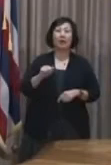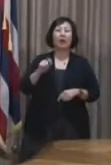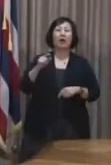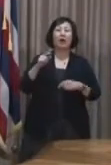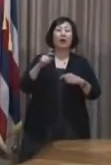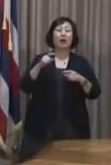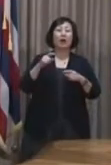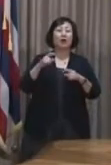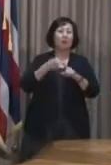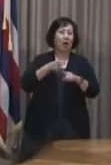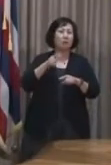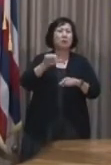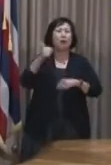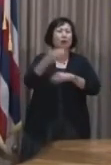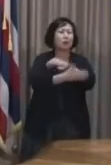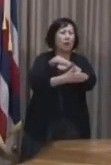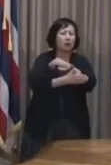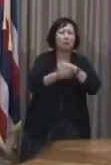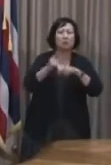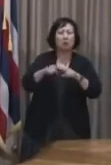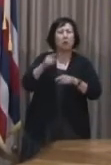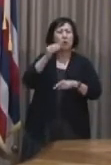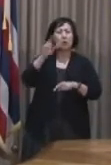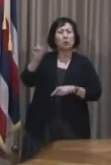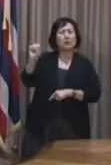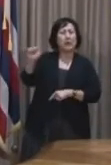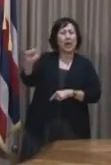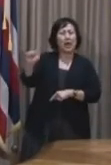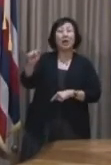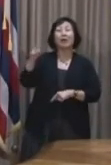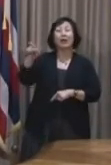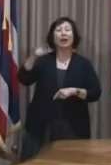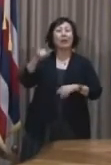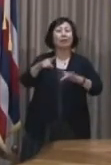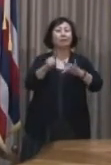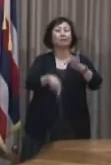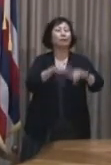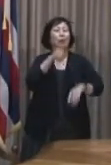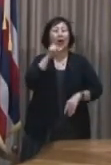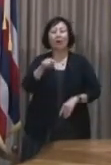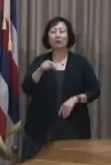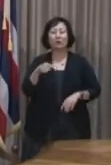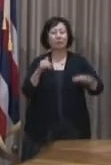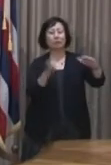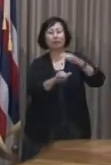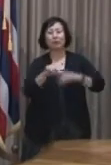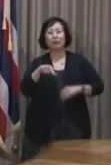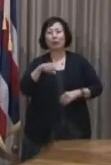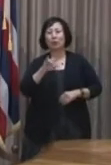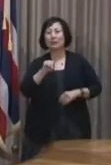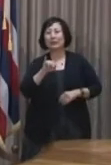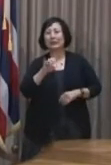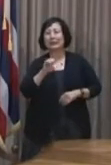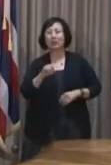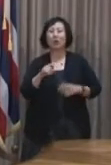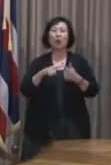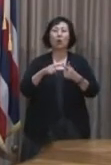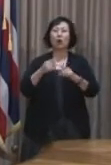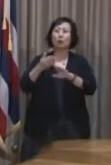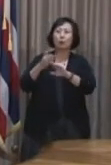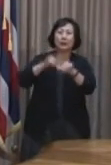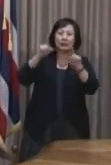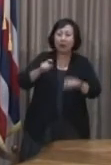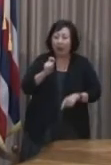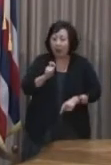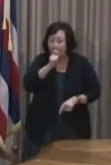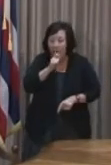traveling domestically will be able to bypass quarantine and pre-travel testing requirements when traveling to